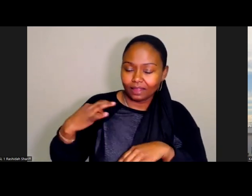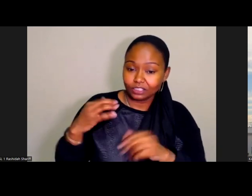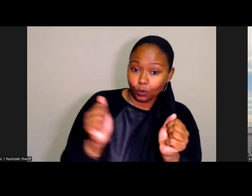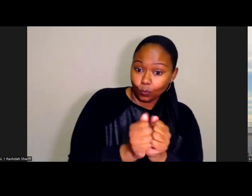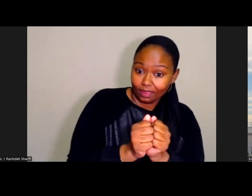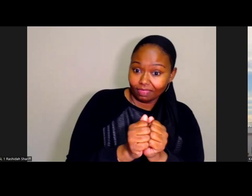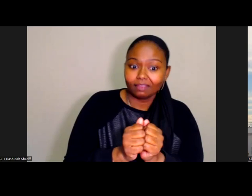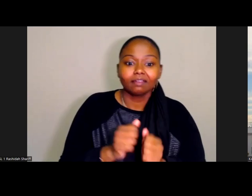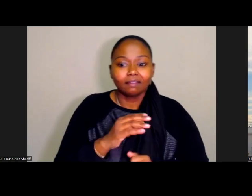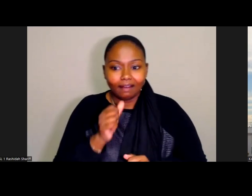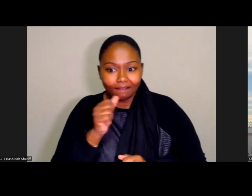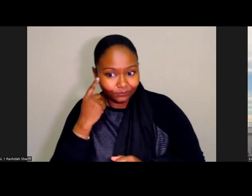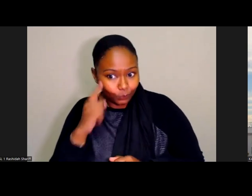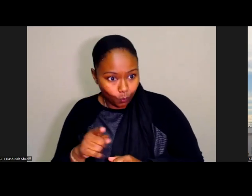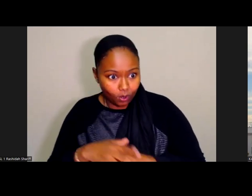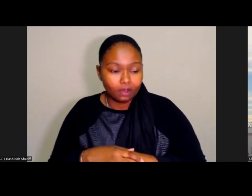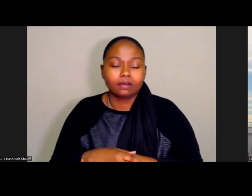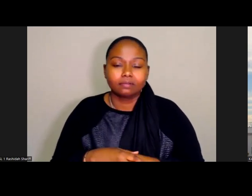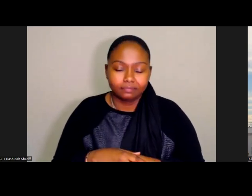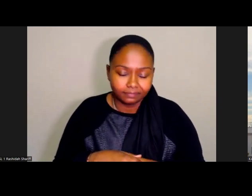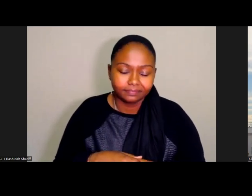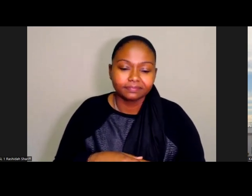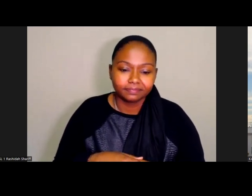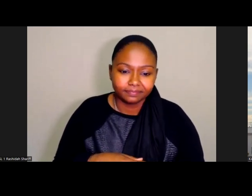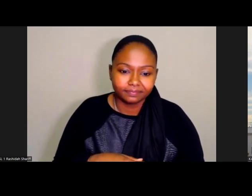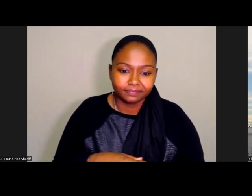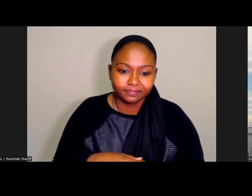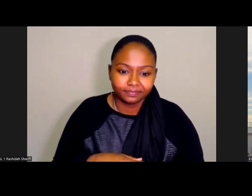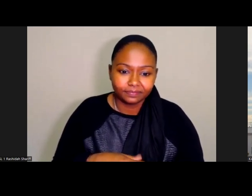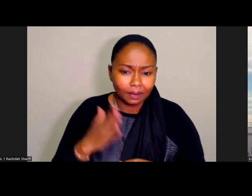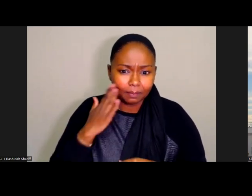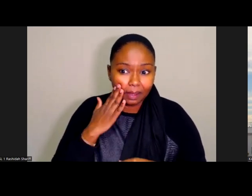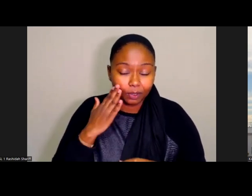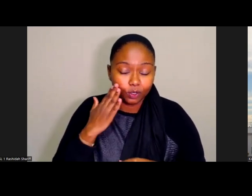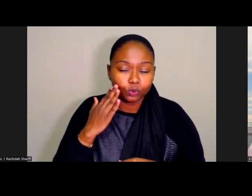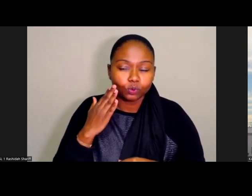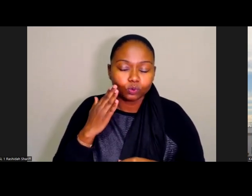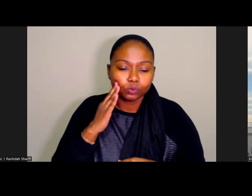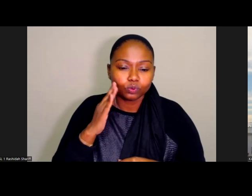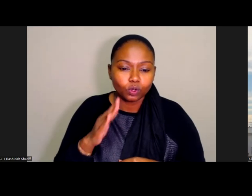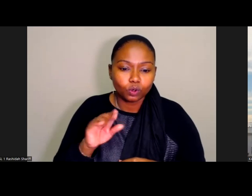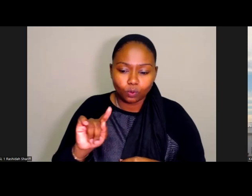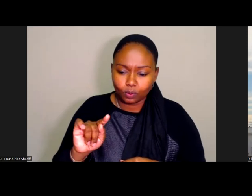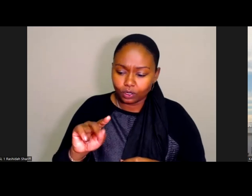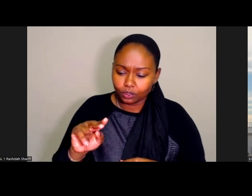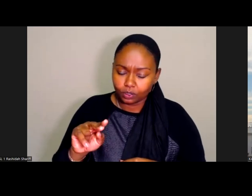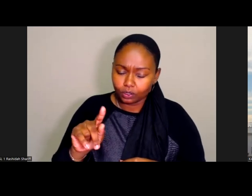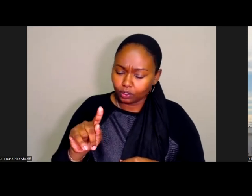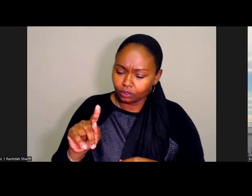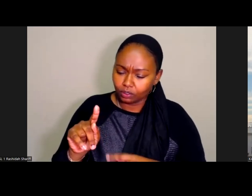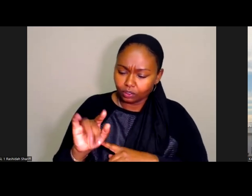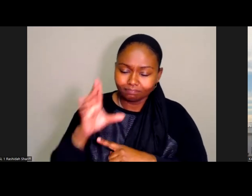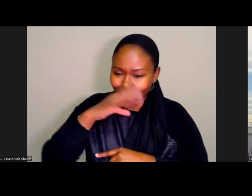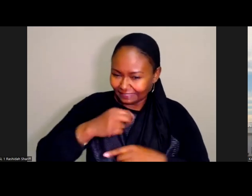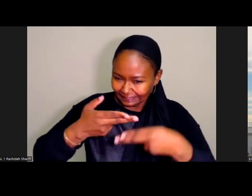And that Eunice Lynn from co-generate joined us. You may know her from previously Encore with Mark Friedman. She's the co